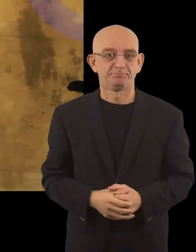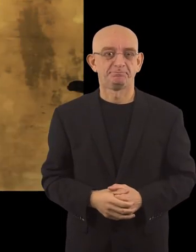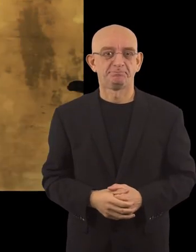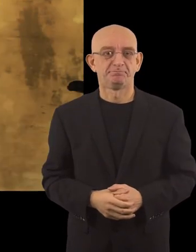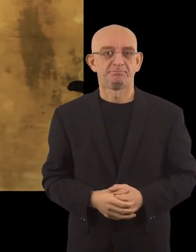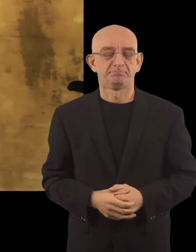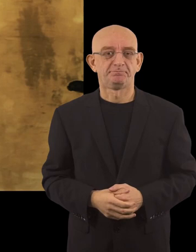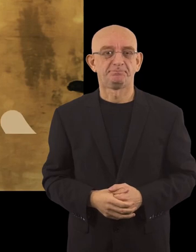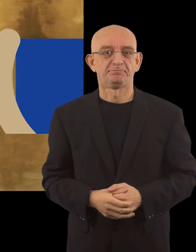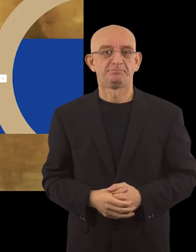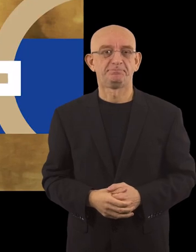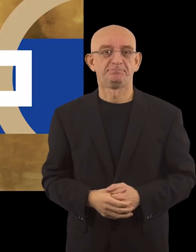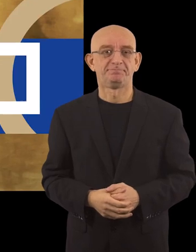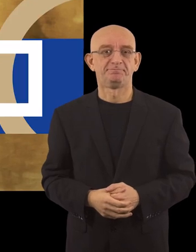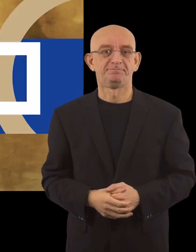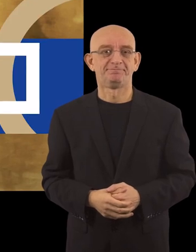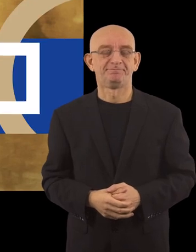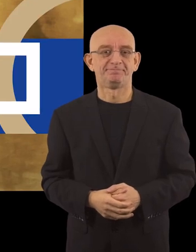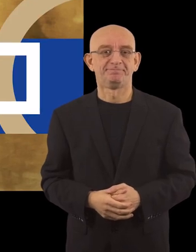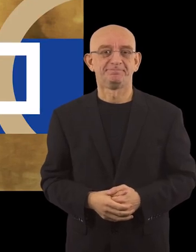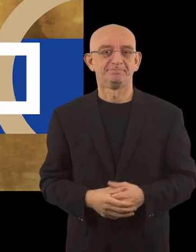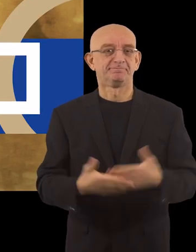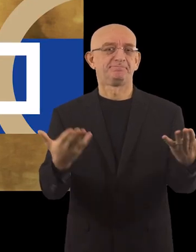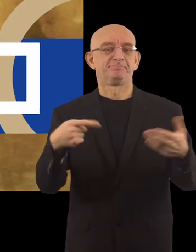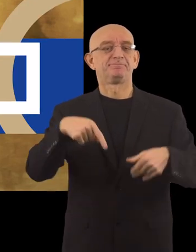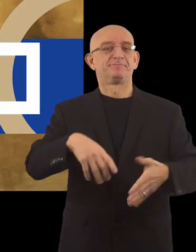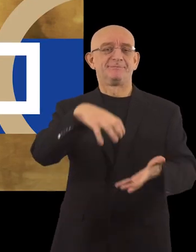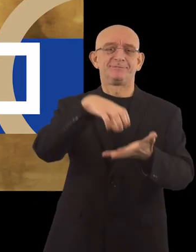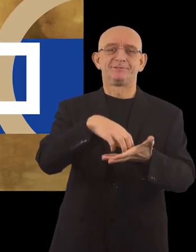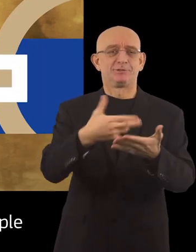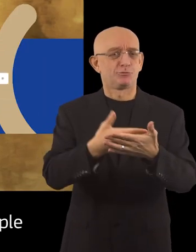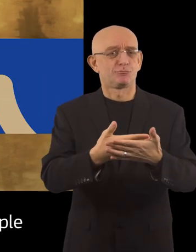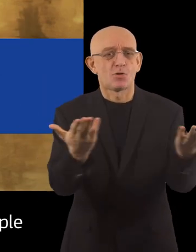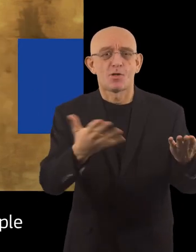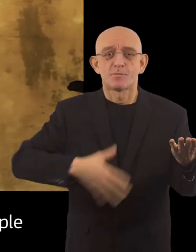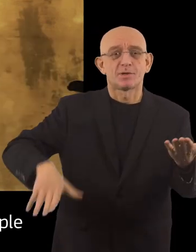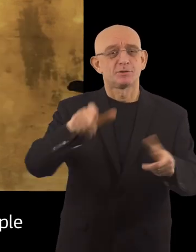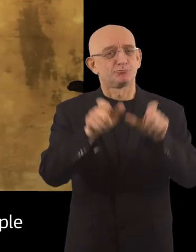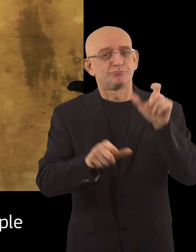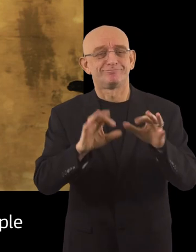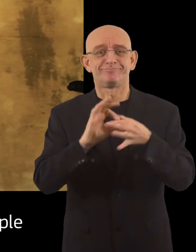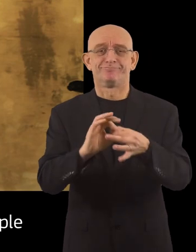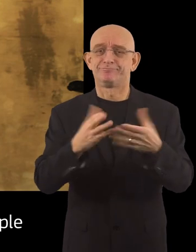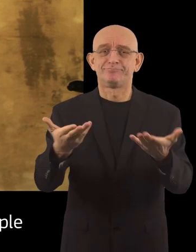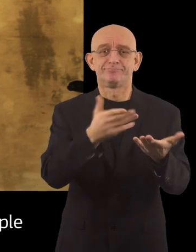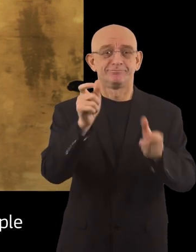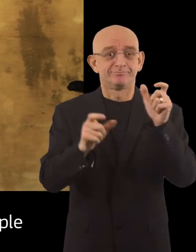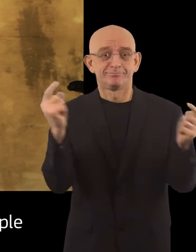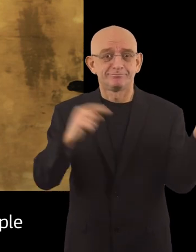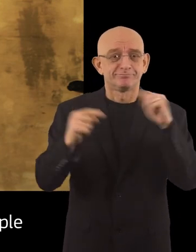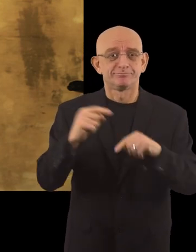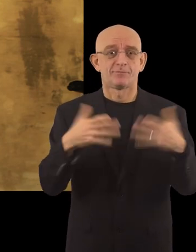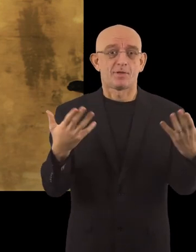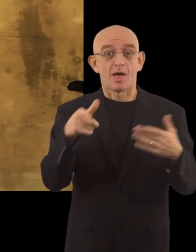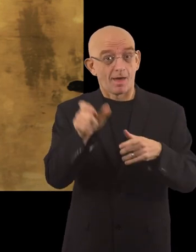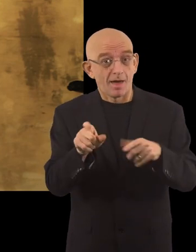We have in Bremerhaven a motto. A city for everyone. That is of course, especially for people